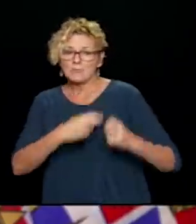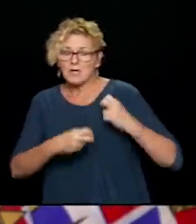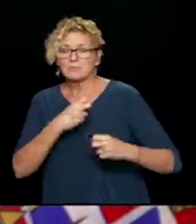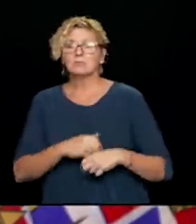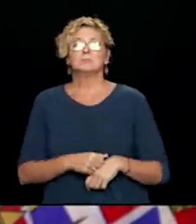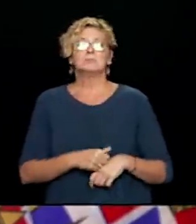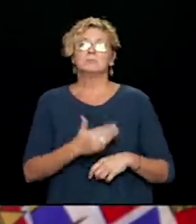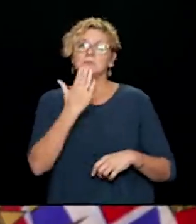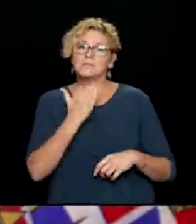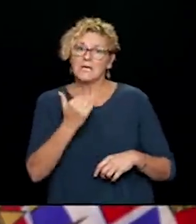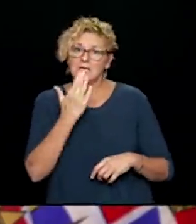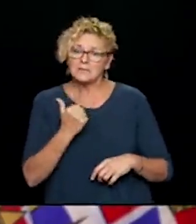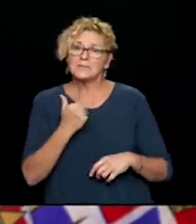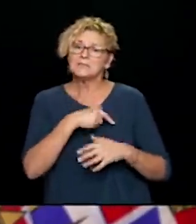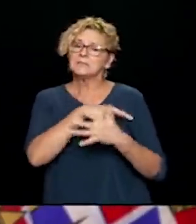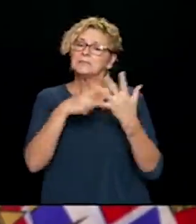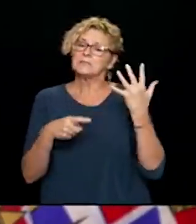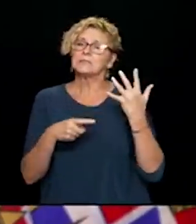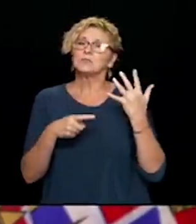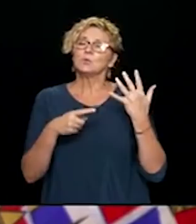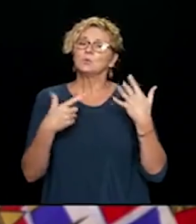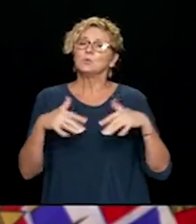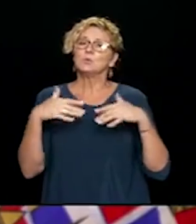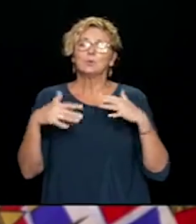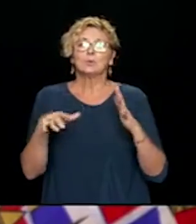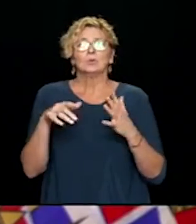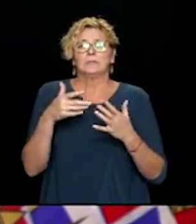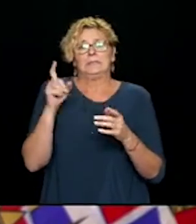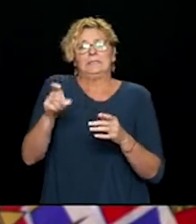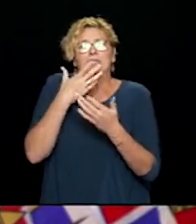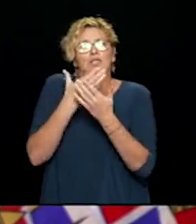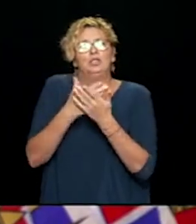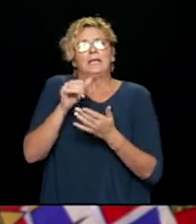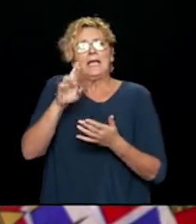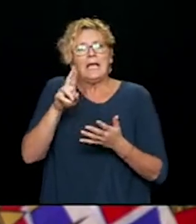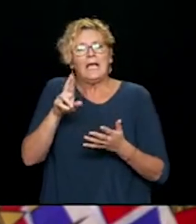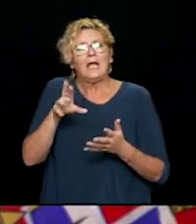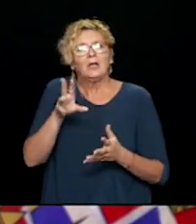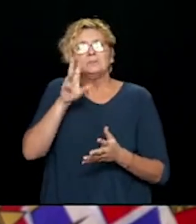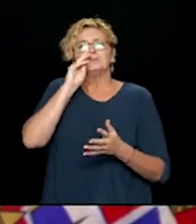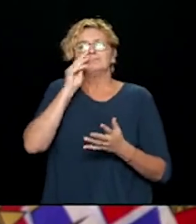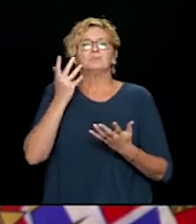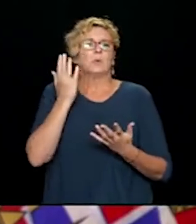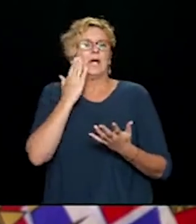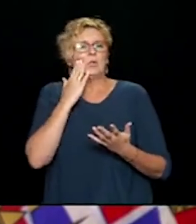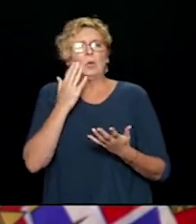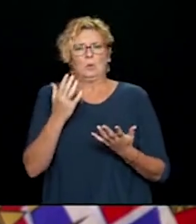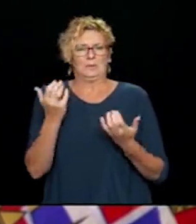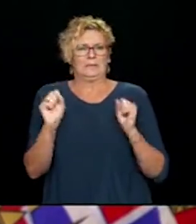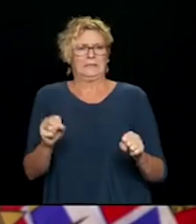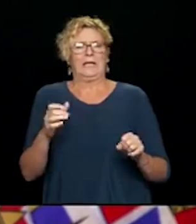heart disease and diabetes. And we know that the mixture mixture that we inhale with wildfire smoke has a number of particulates